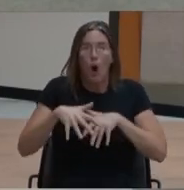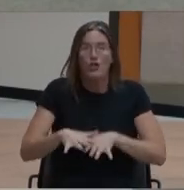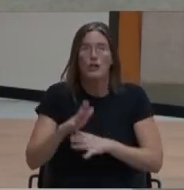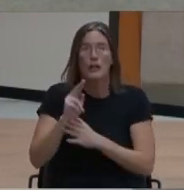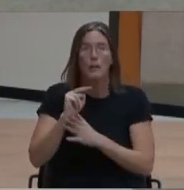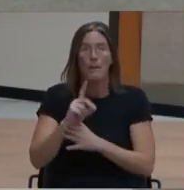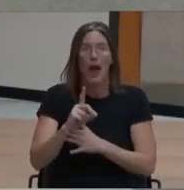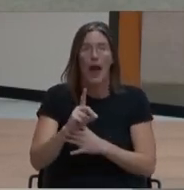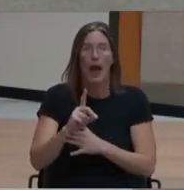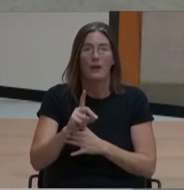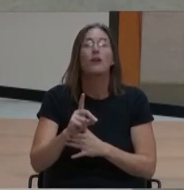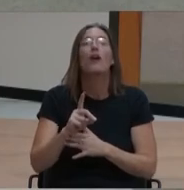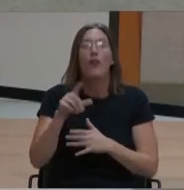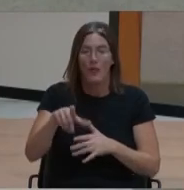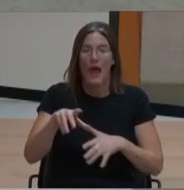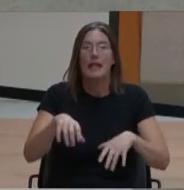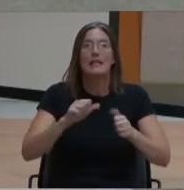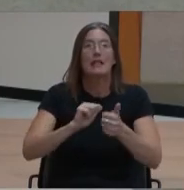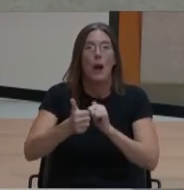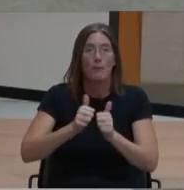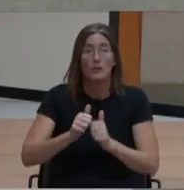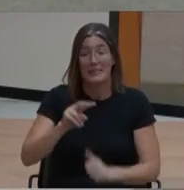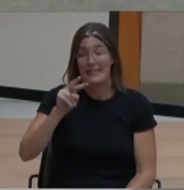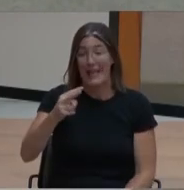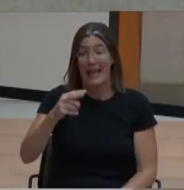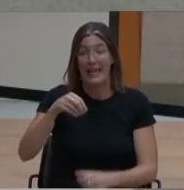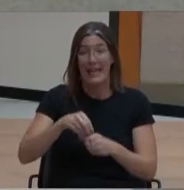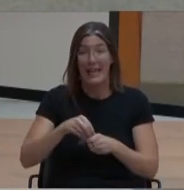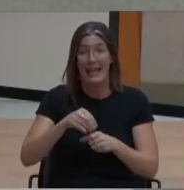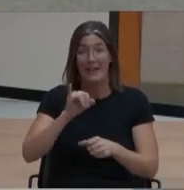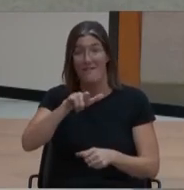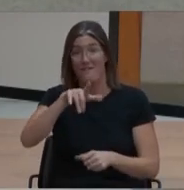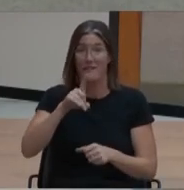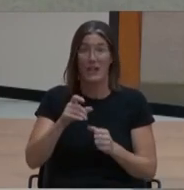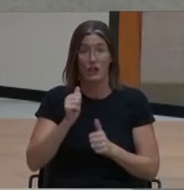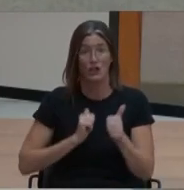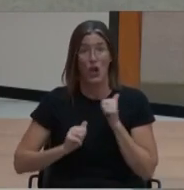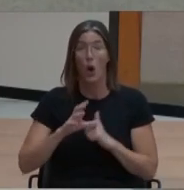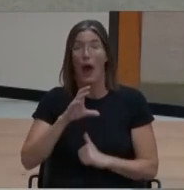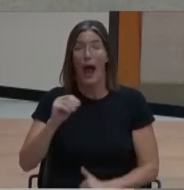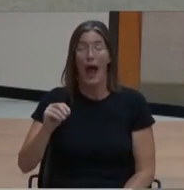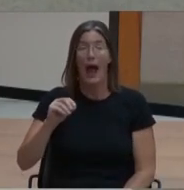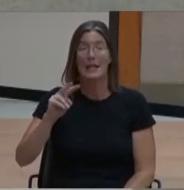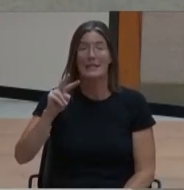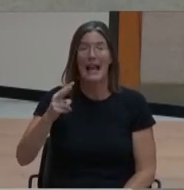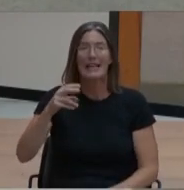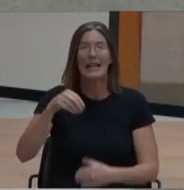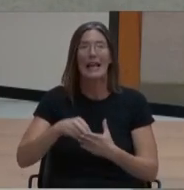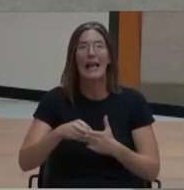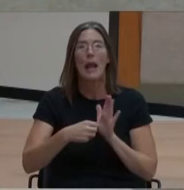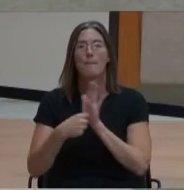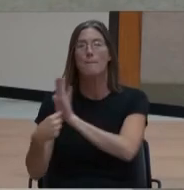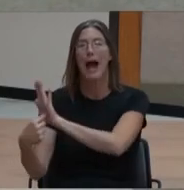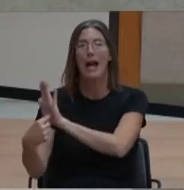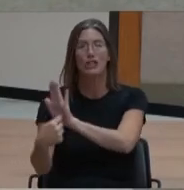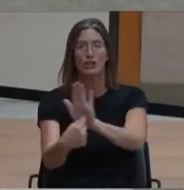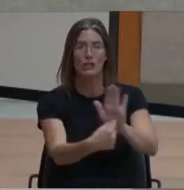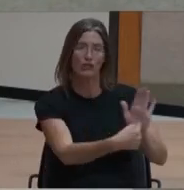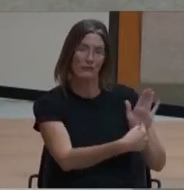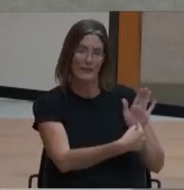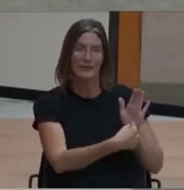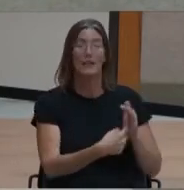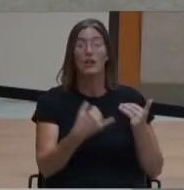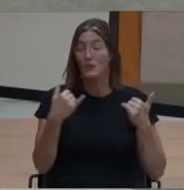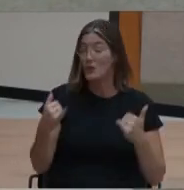Kennedy Field Show and came in second in pageantry. Speaking of victories, our girls tennis, boys water polo, and boys football are